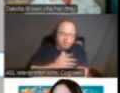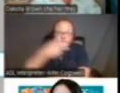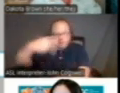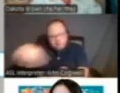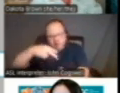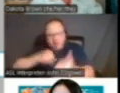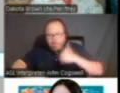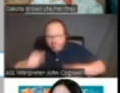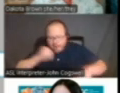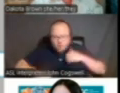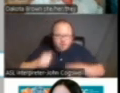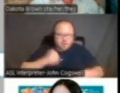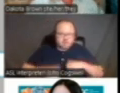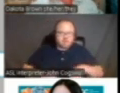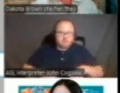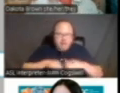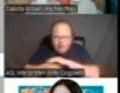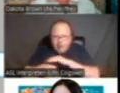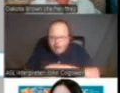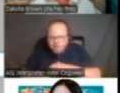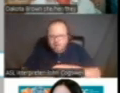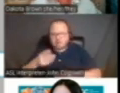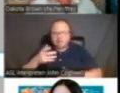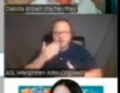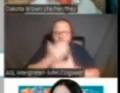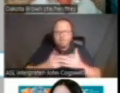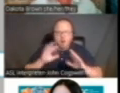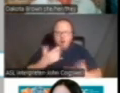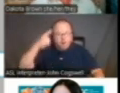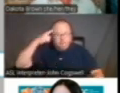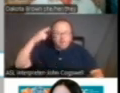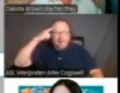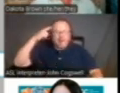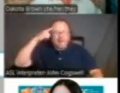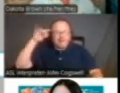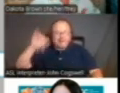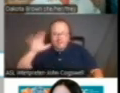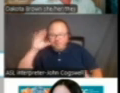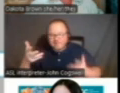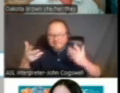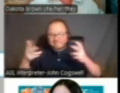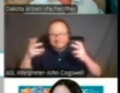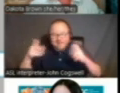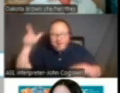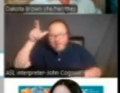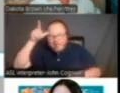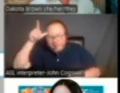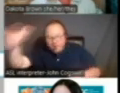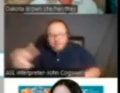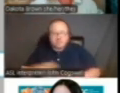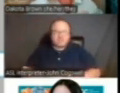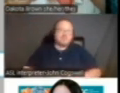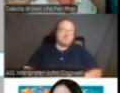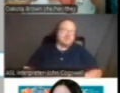theater can access a part of our brains that just, you know, logic and